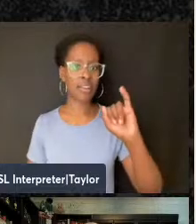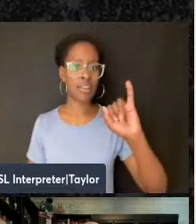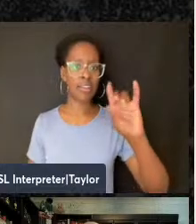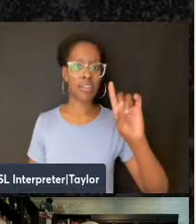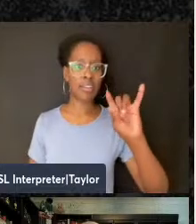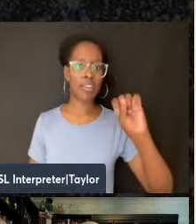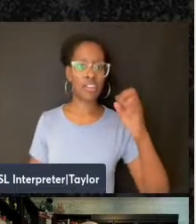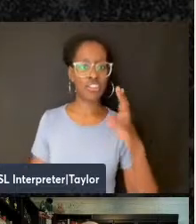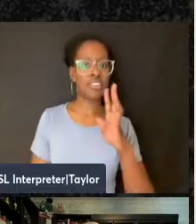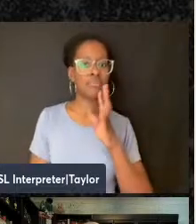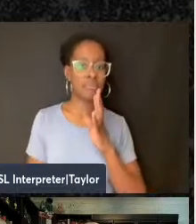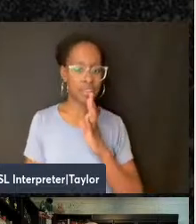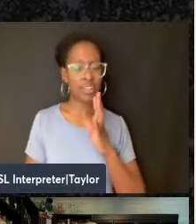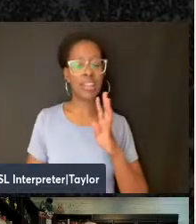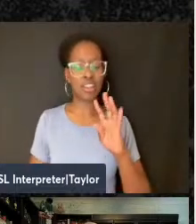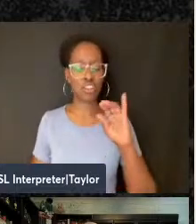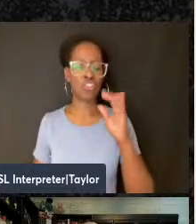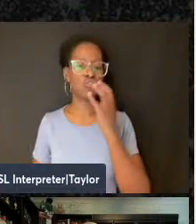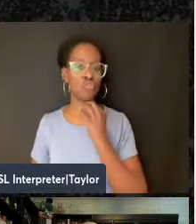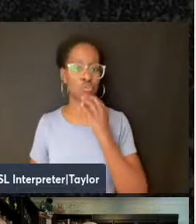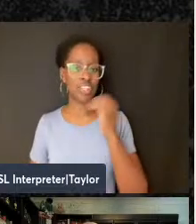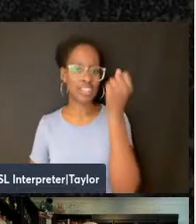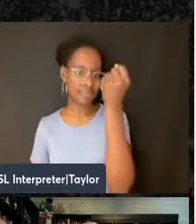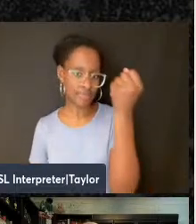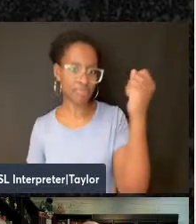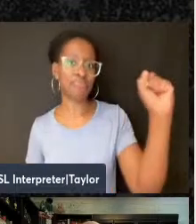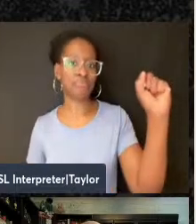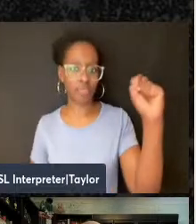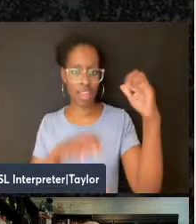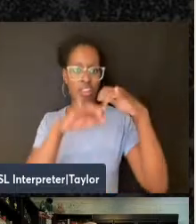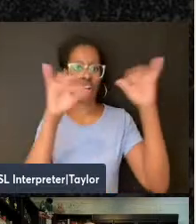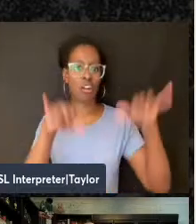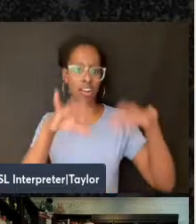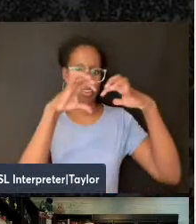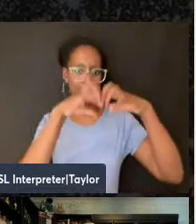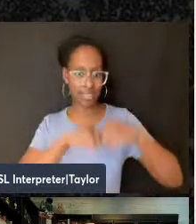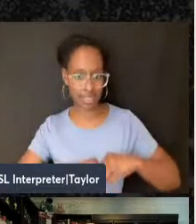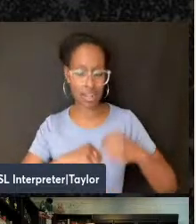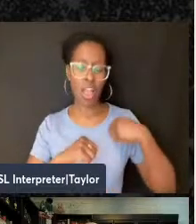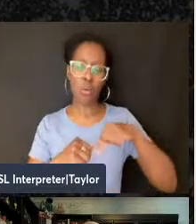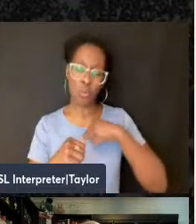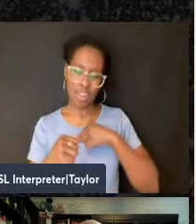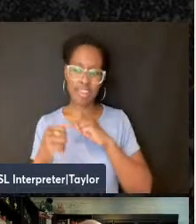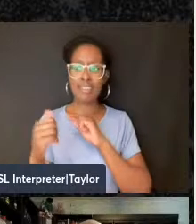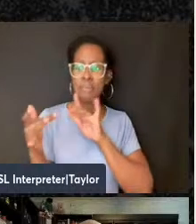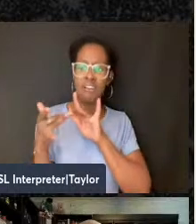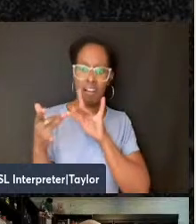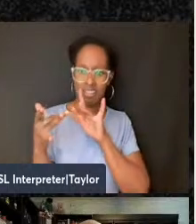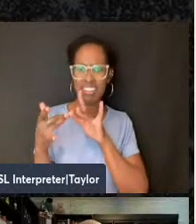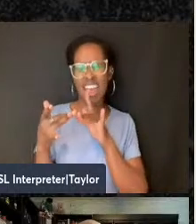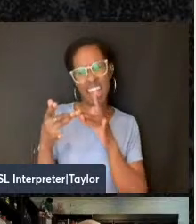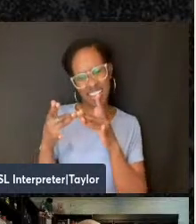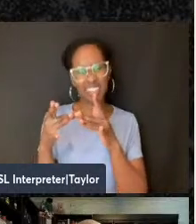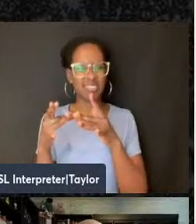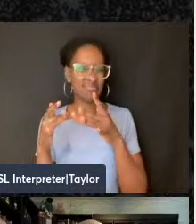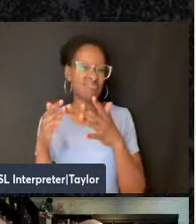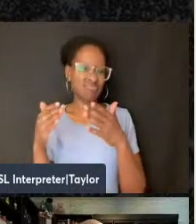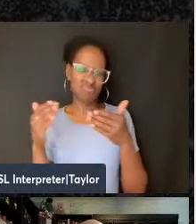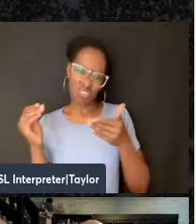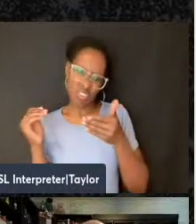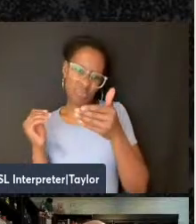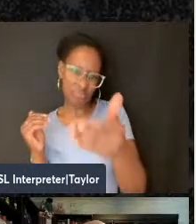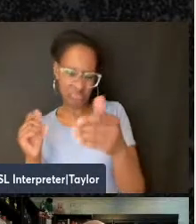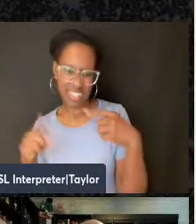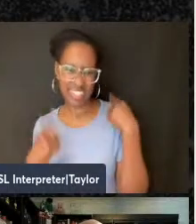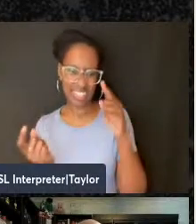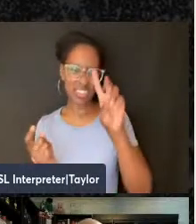Jewish anarchists and radicals. And we kept in touch on and off since that time. Eventually in